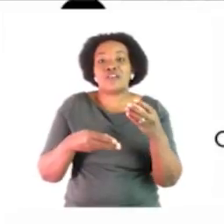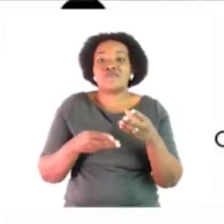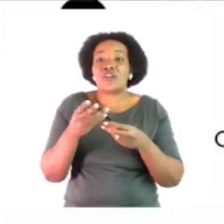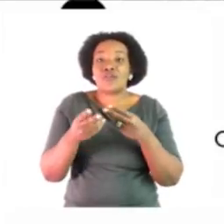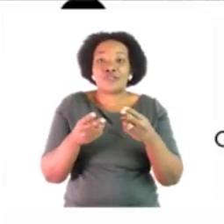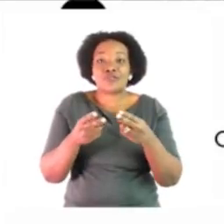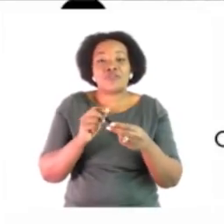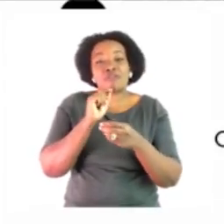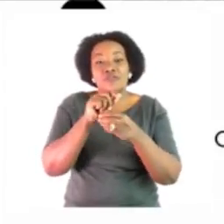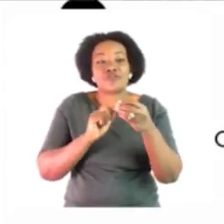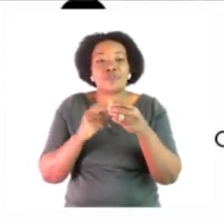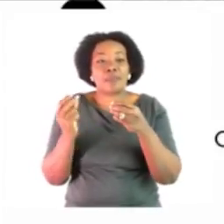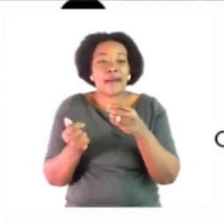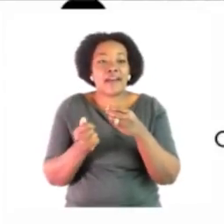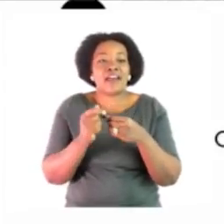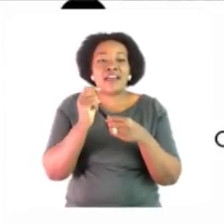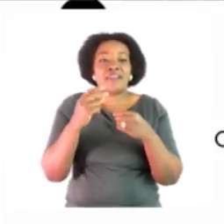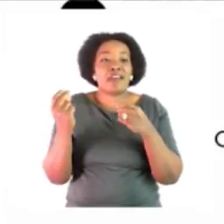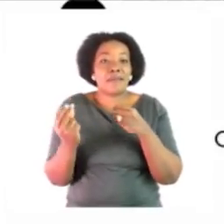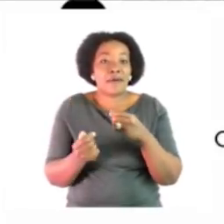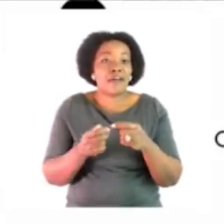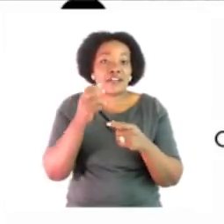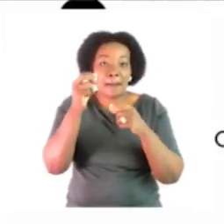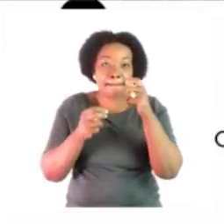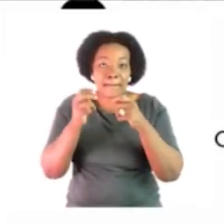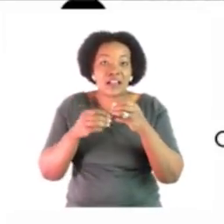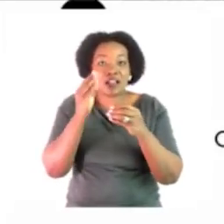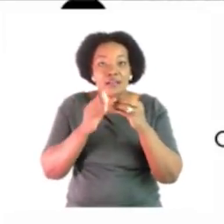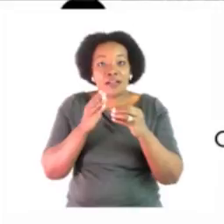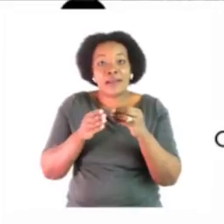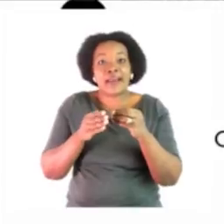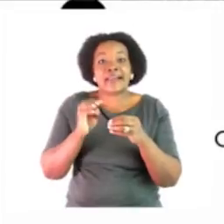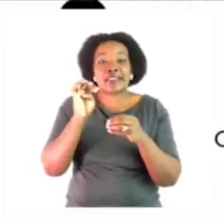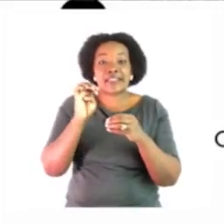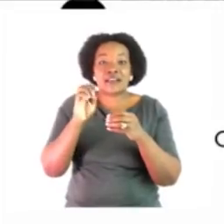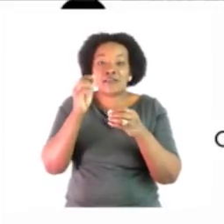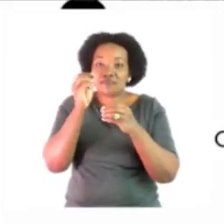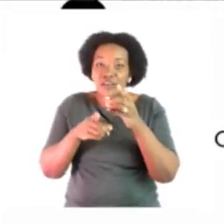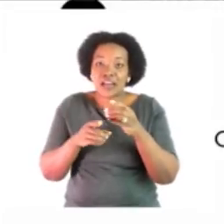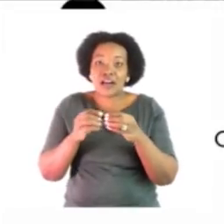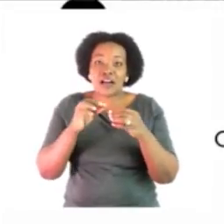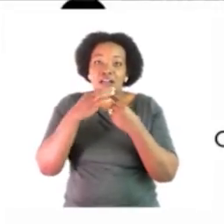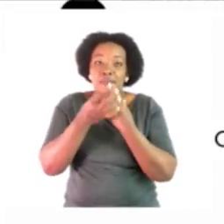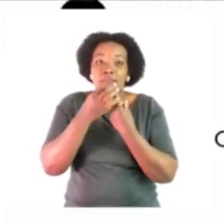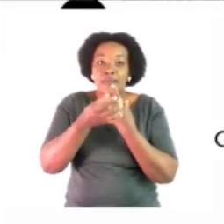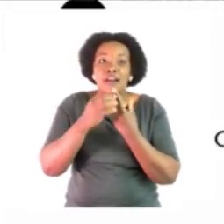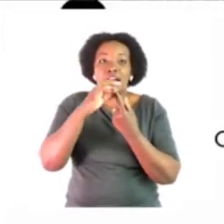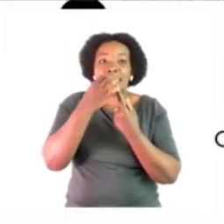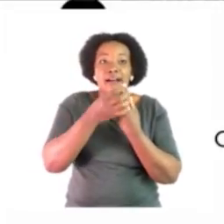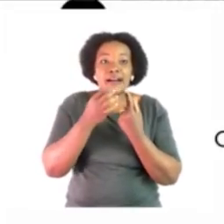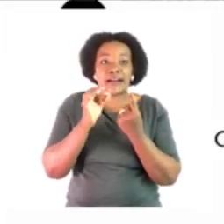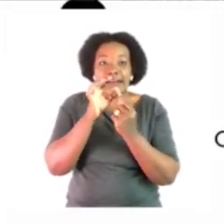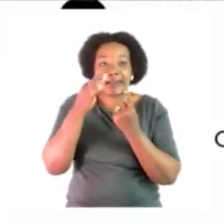grocery store they need to buy milk bread eggs bananas grapes